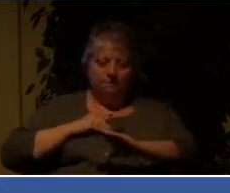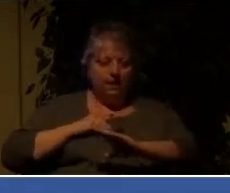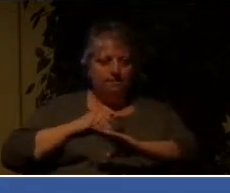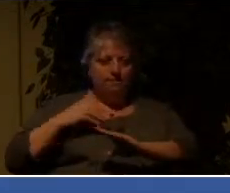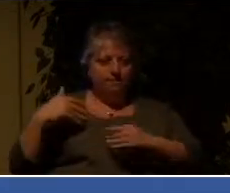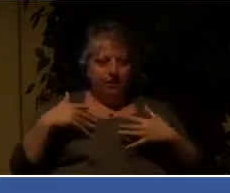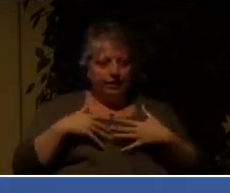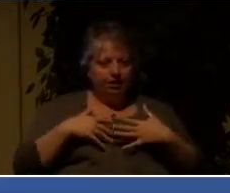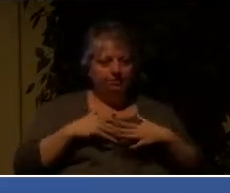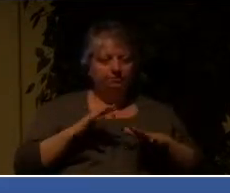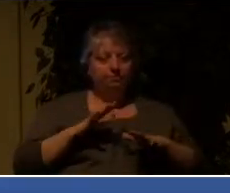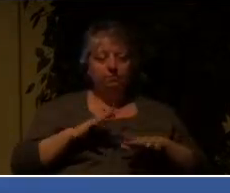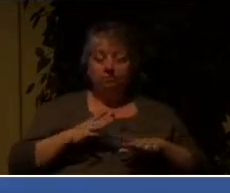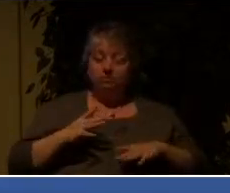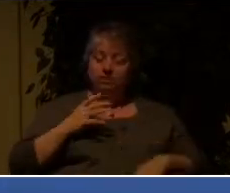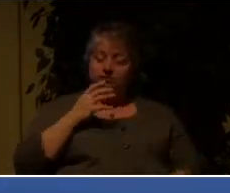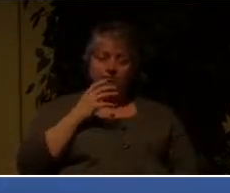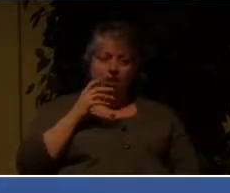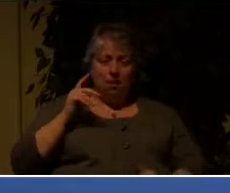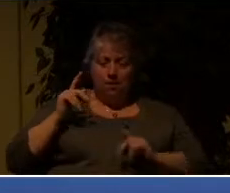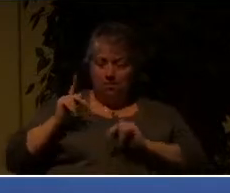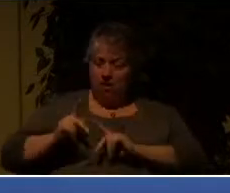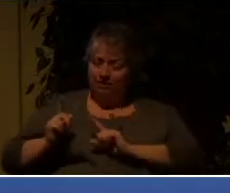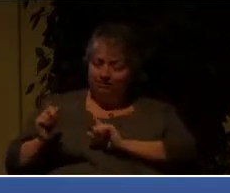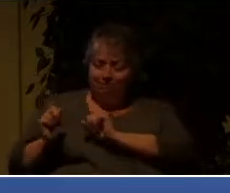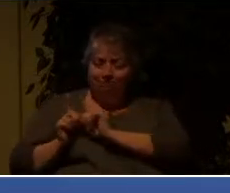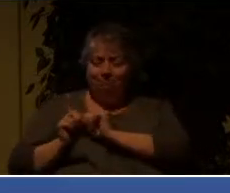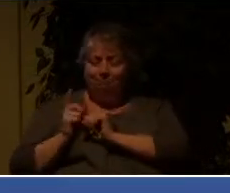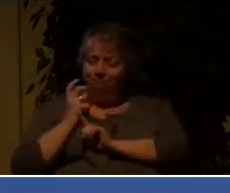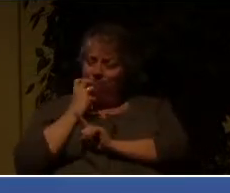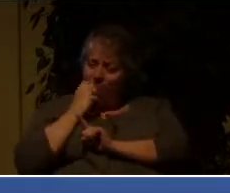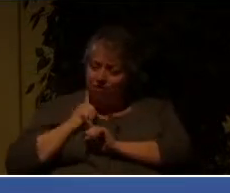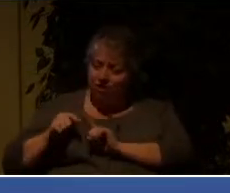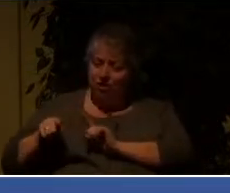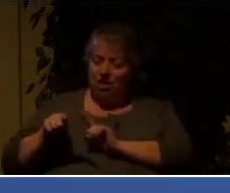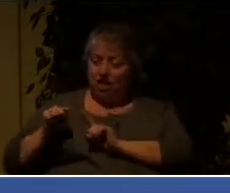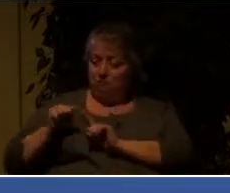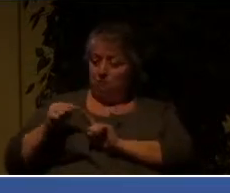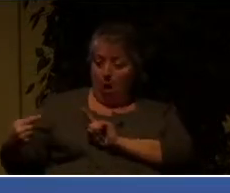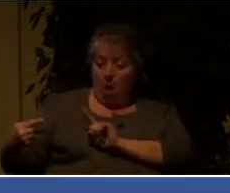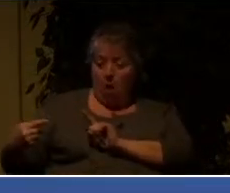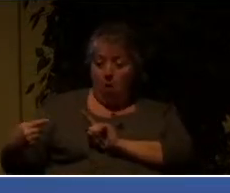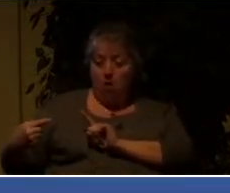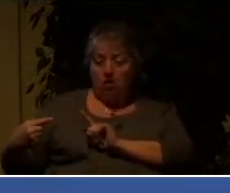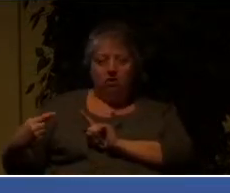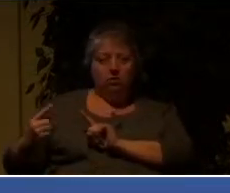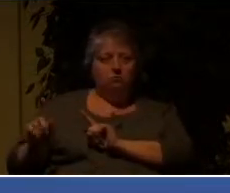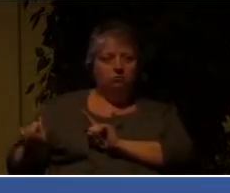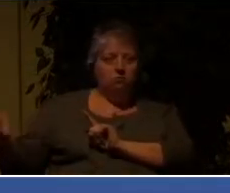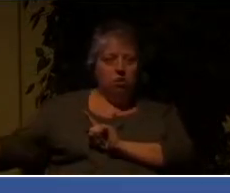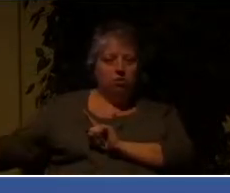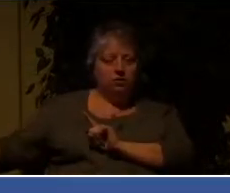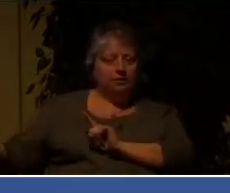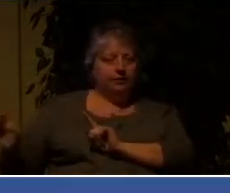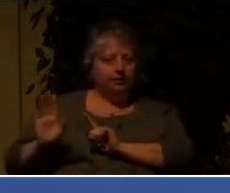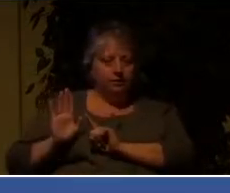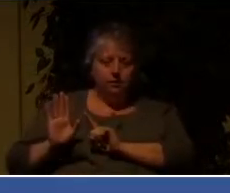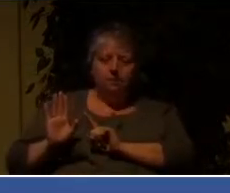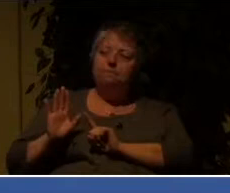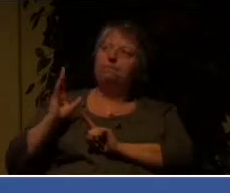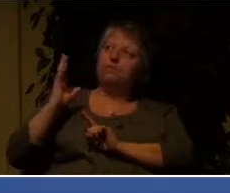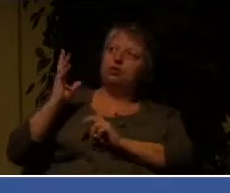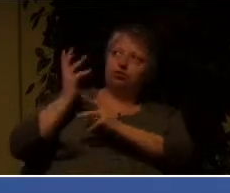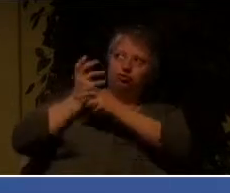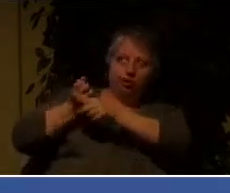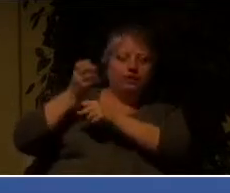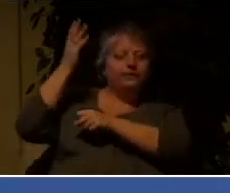opposes you in going forward for the purposes of God. The big question is, how do you get there, right? I mean,